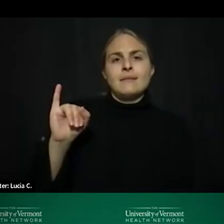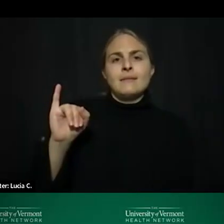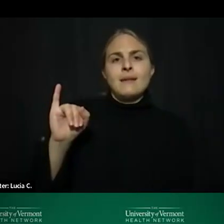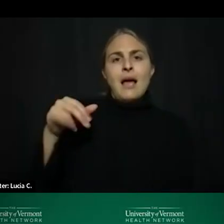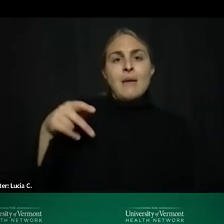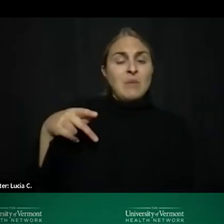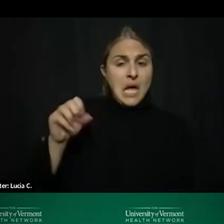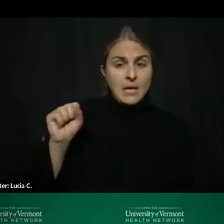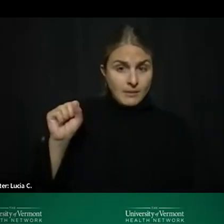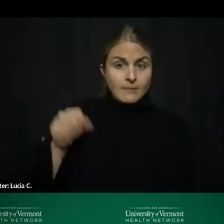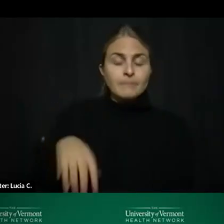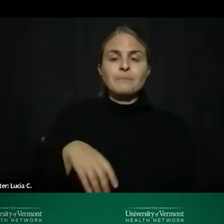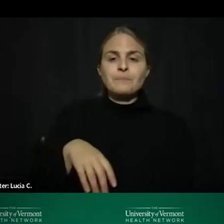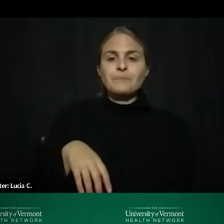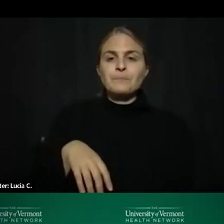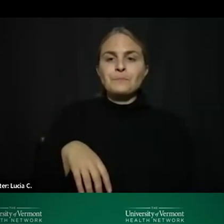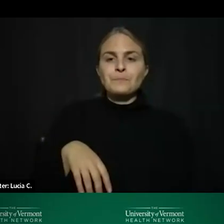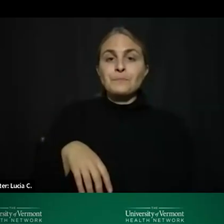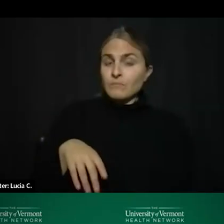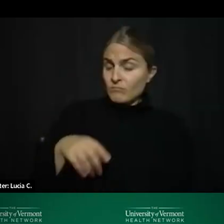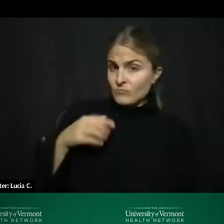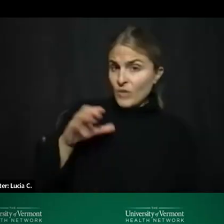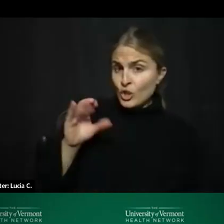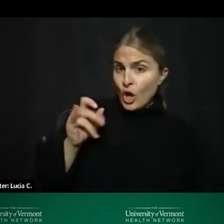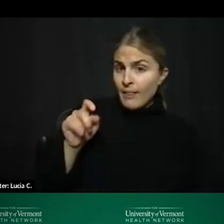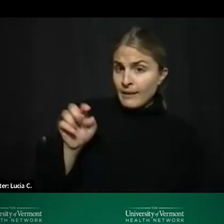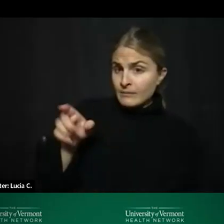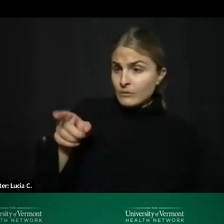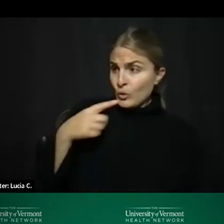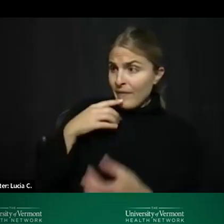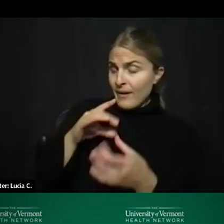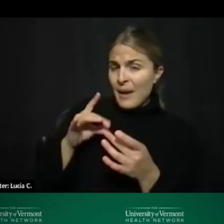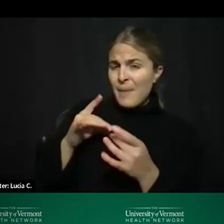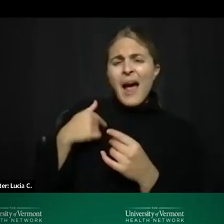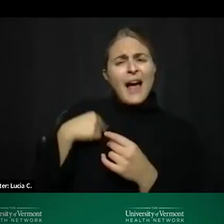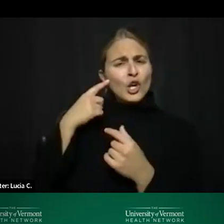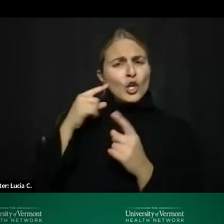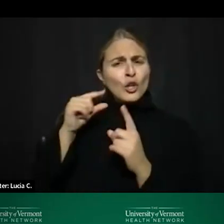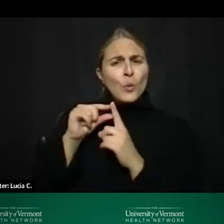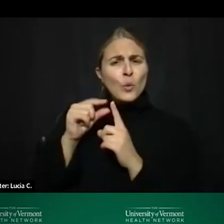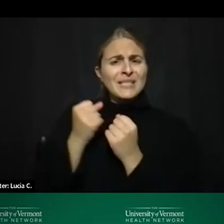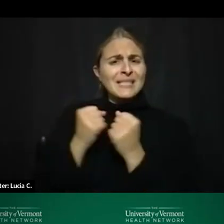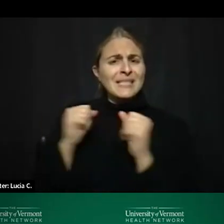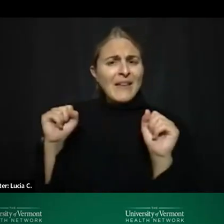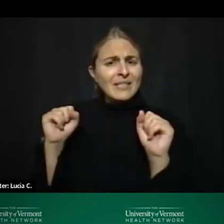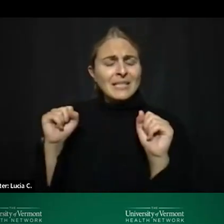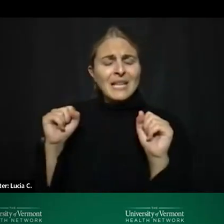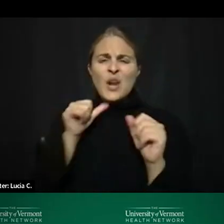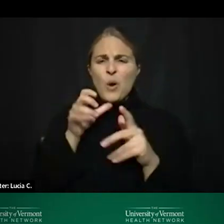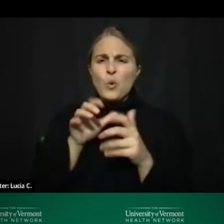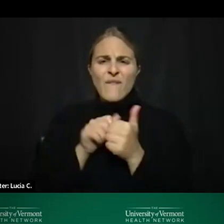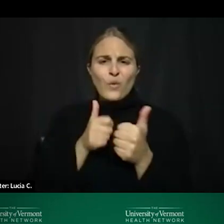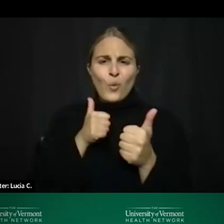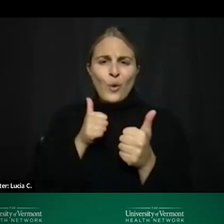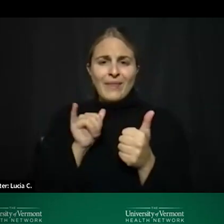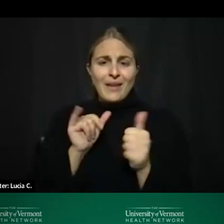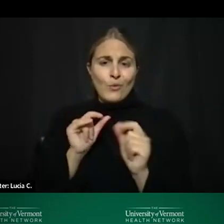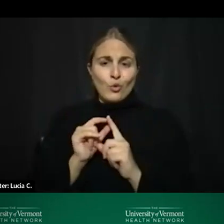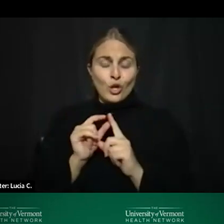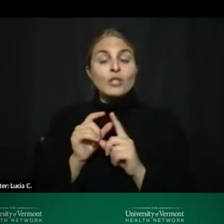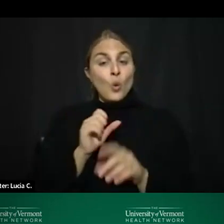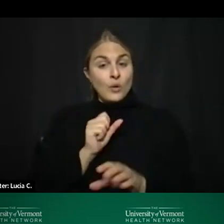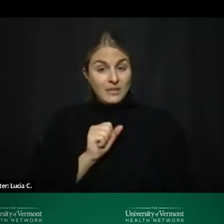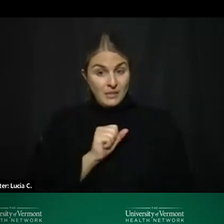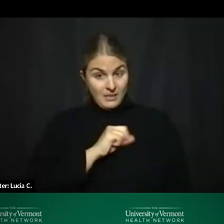charlotte did you have another comment yeah i heard the word safety in your question and i didn't want to gloss over that um so the staff